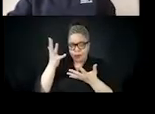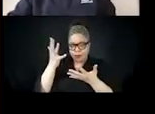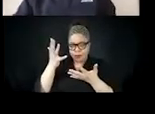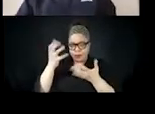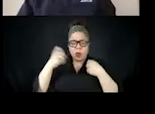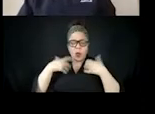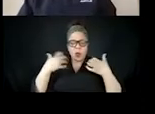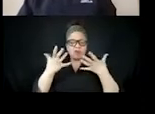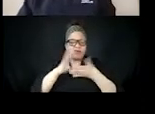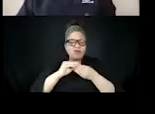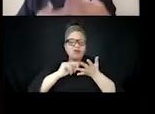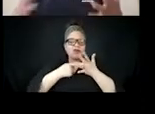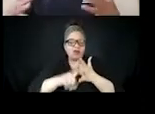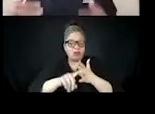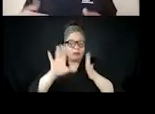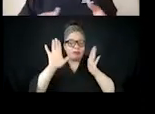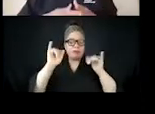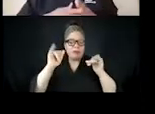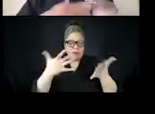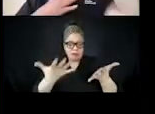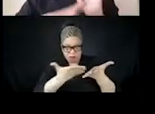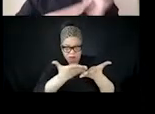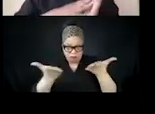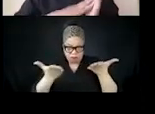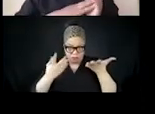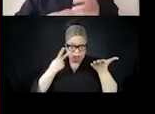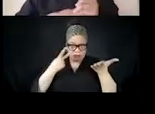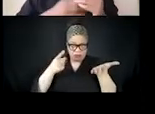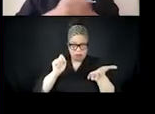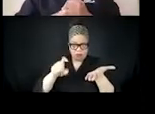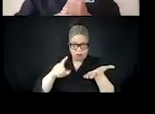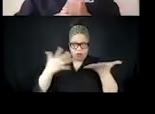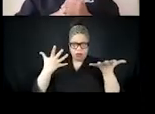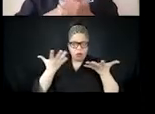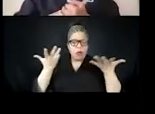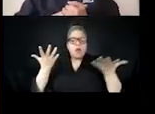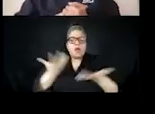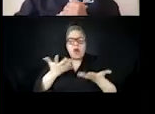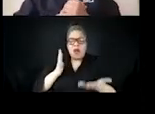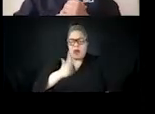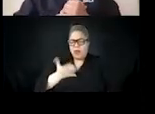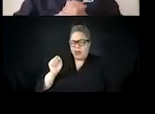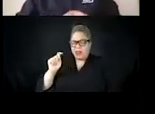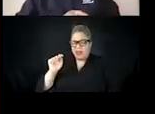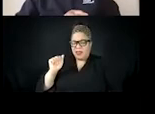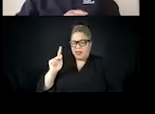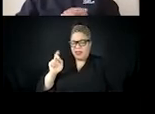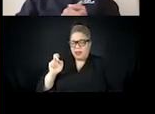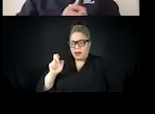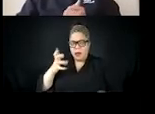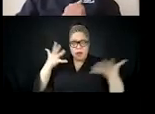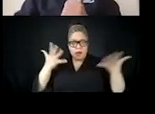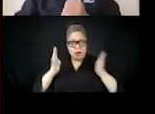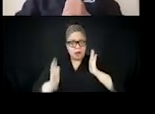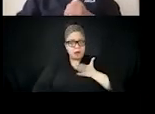in this. Um, so disinformation from right, right wing and government actors aided by the negligence of social media